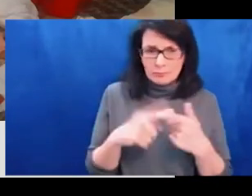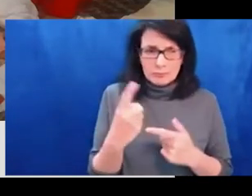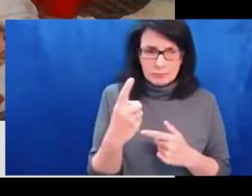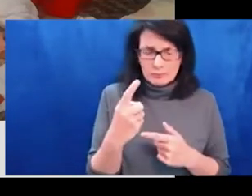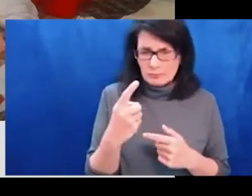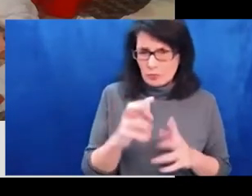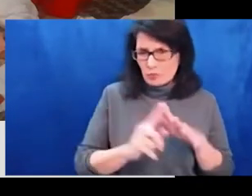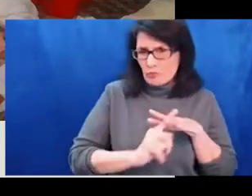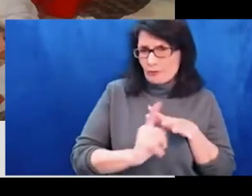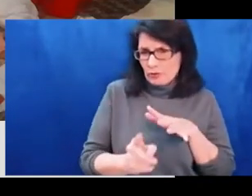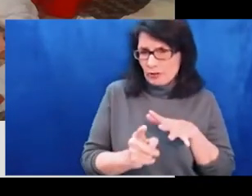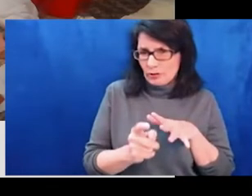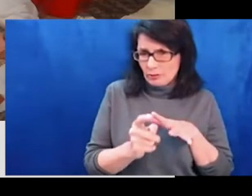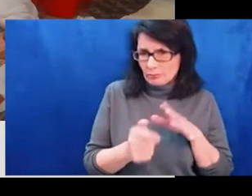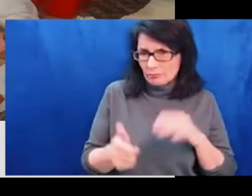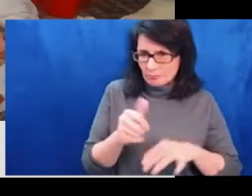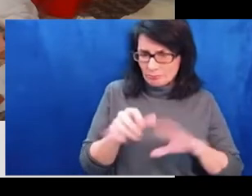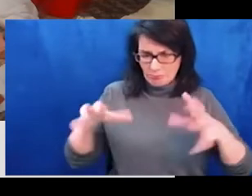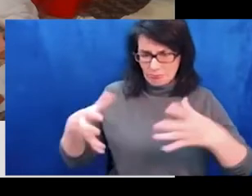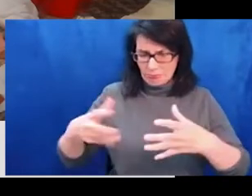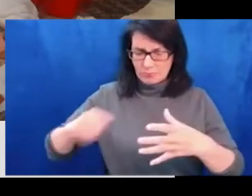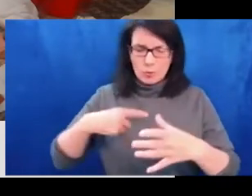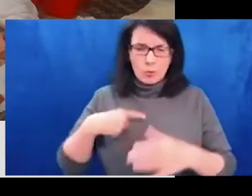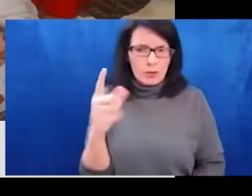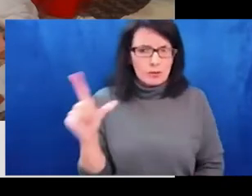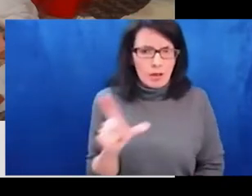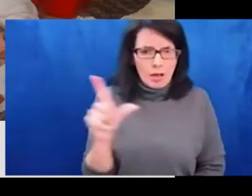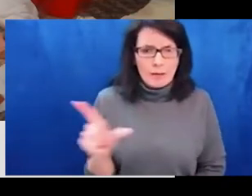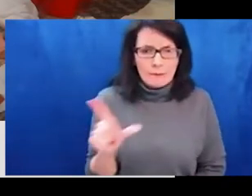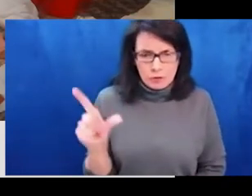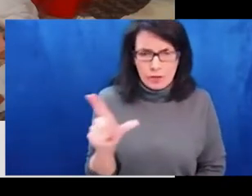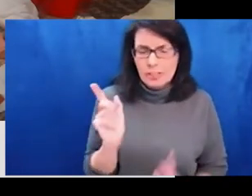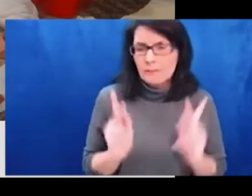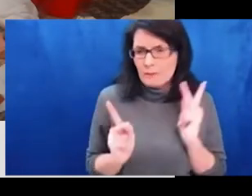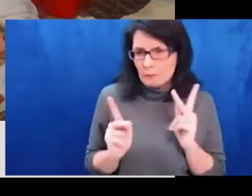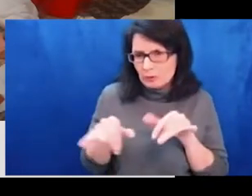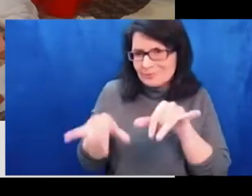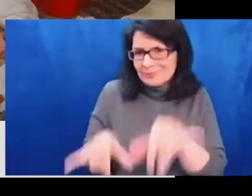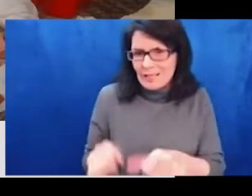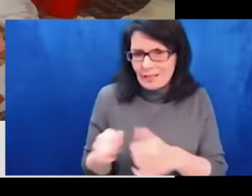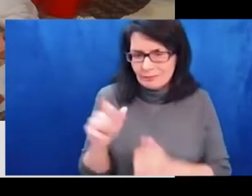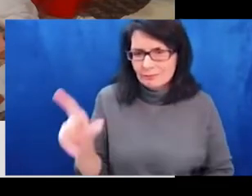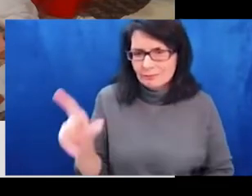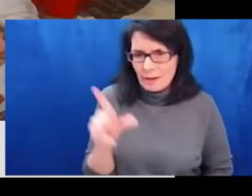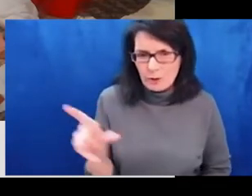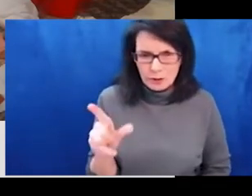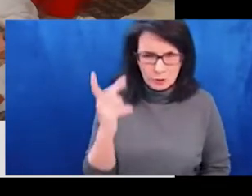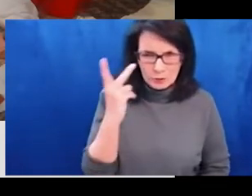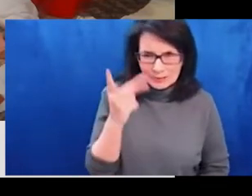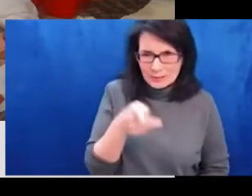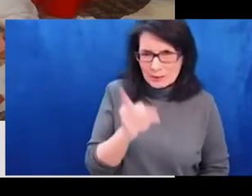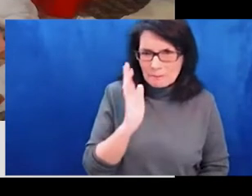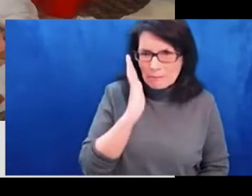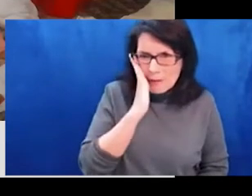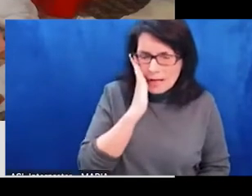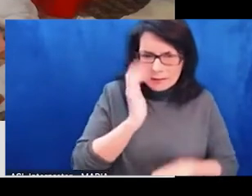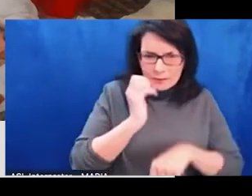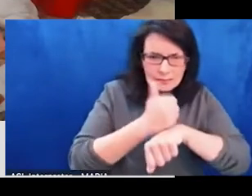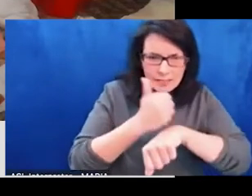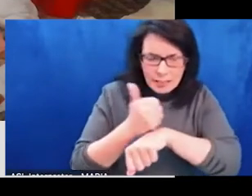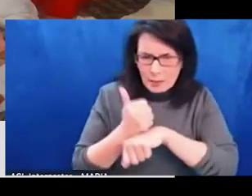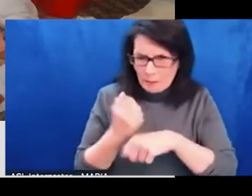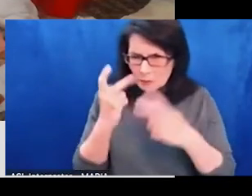train to move onwards. So this is the scene of a train station, which is usually a hall with people just mulling around, and now it's become